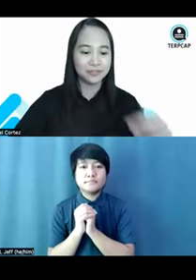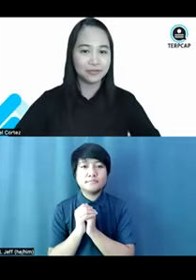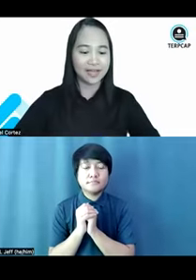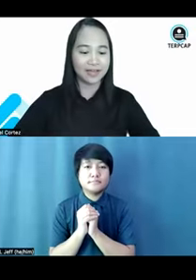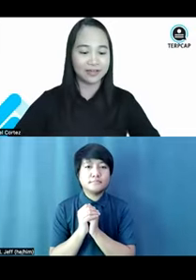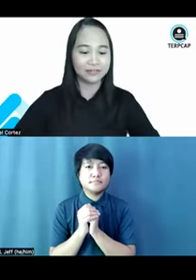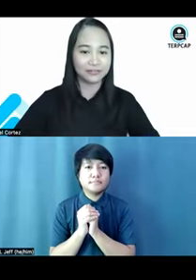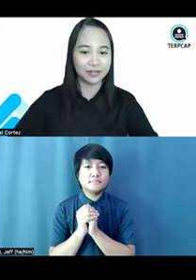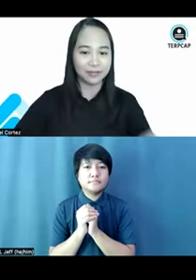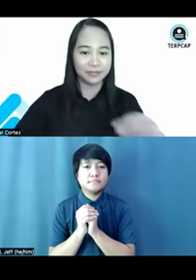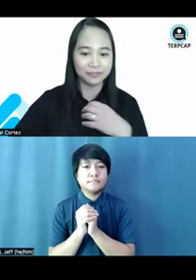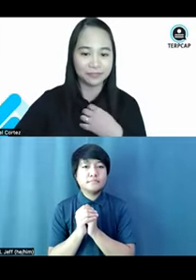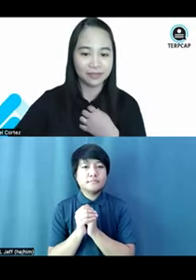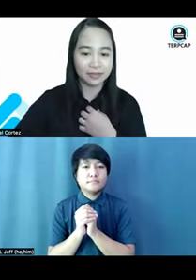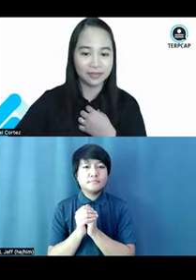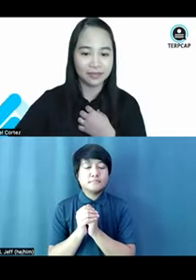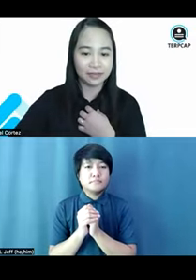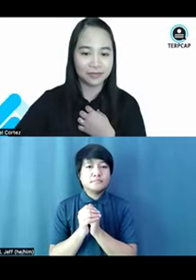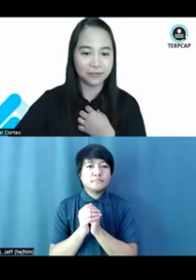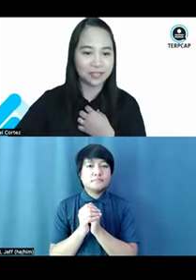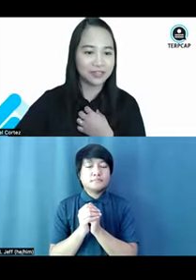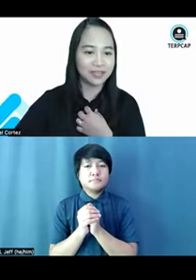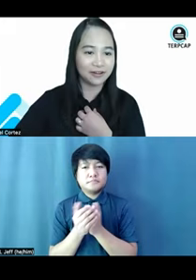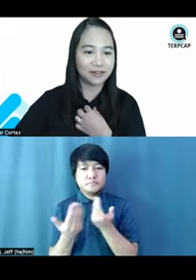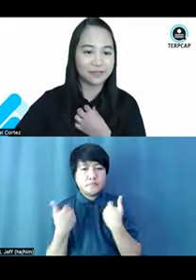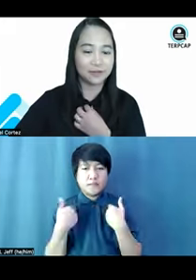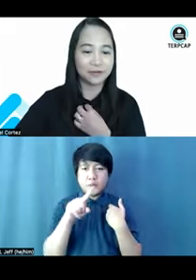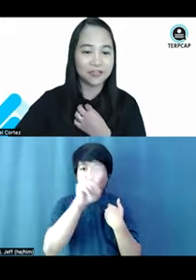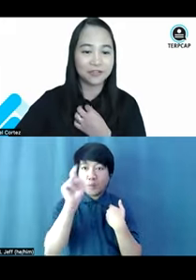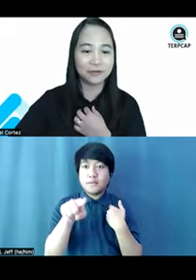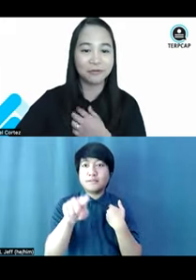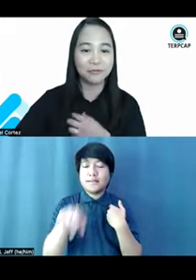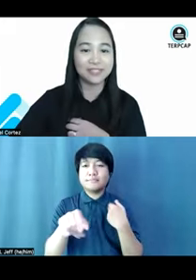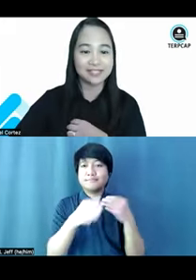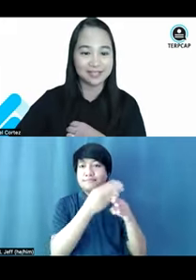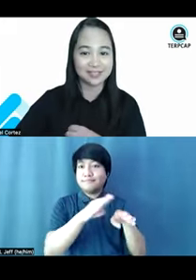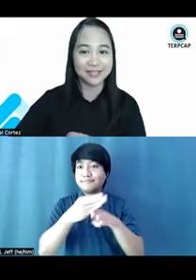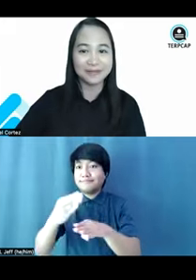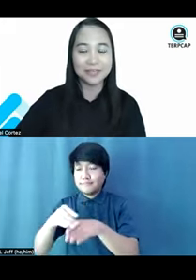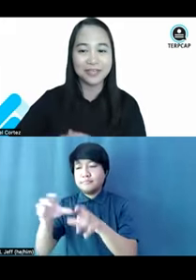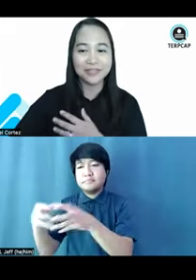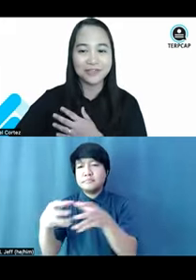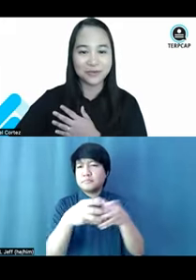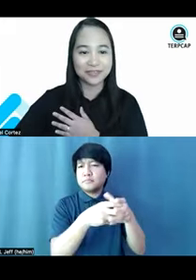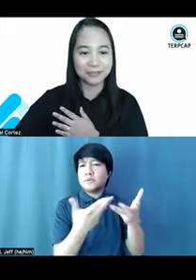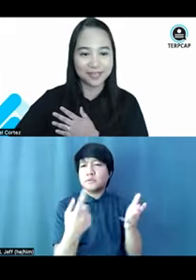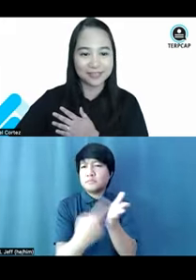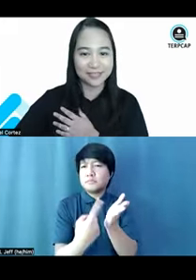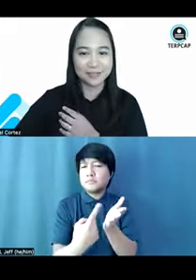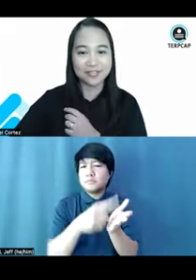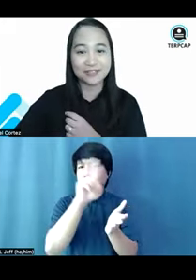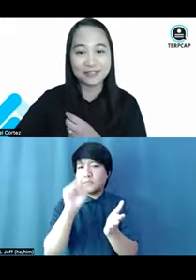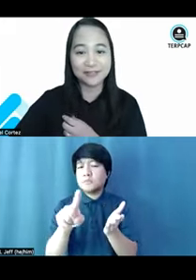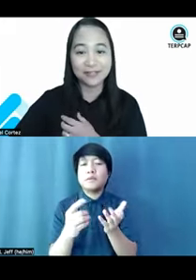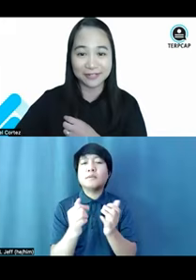we do have, um, you know, a question here. So the question that we will be discussing during the breakout